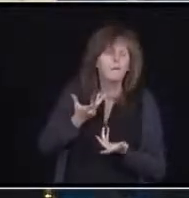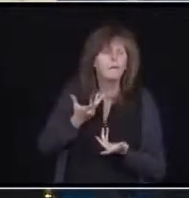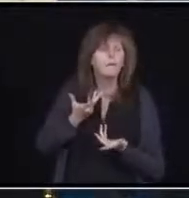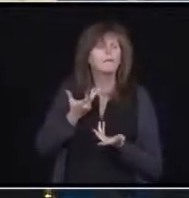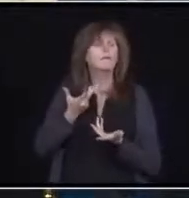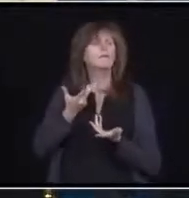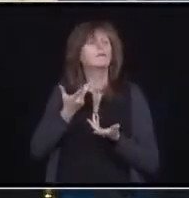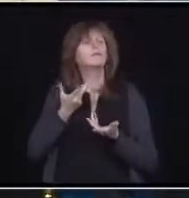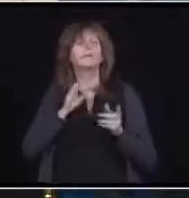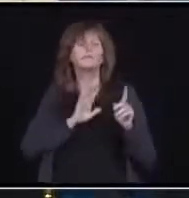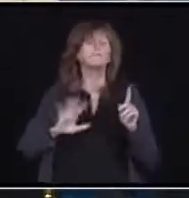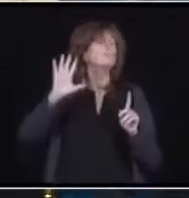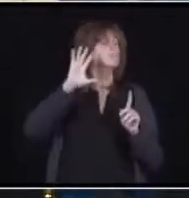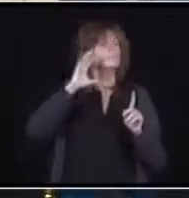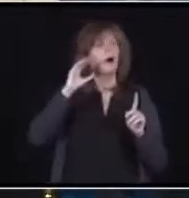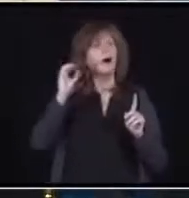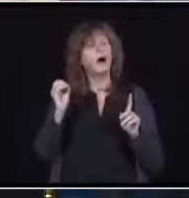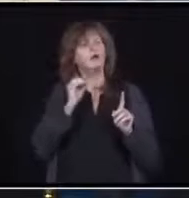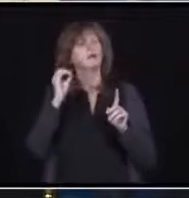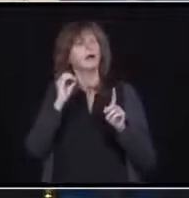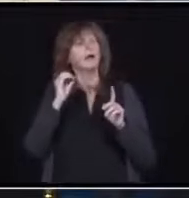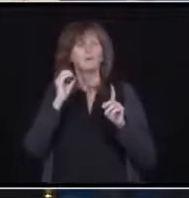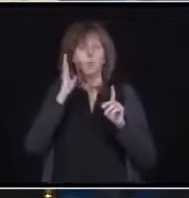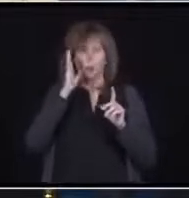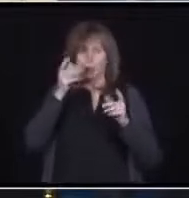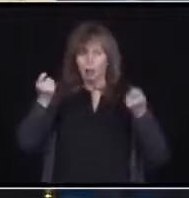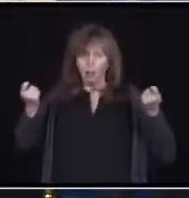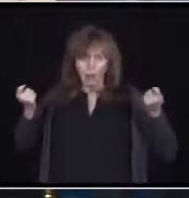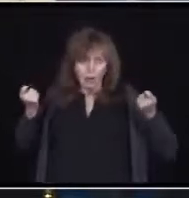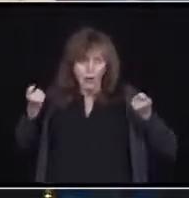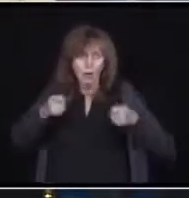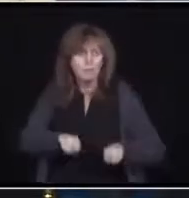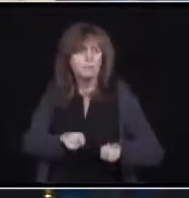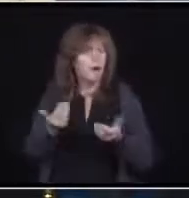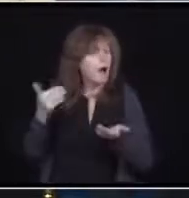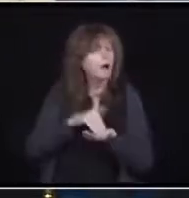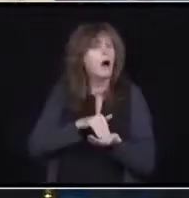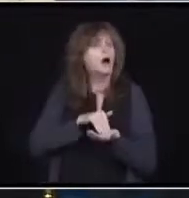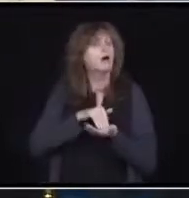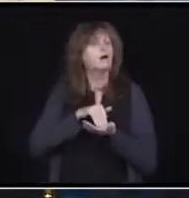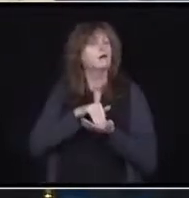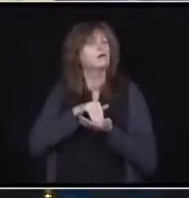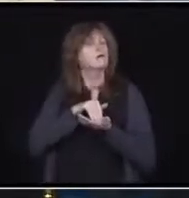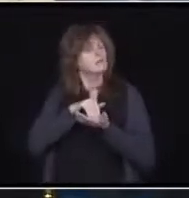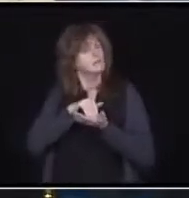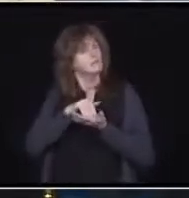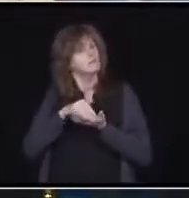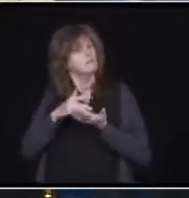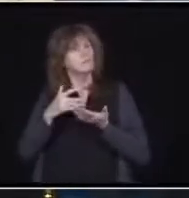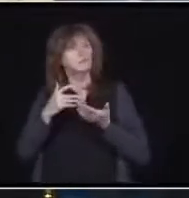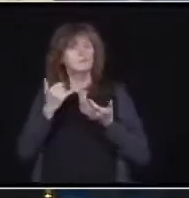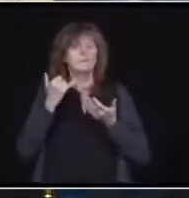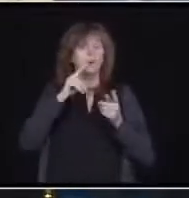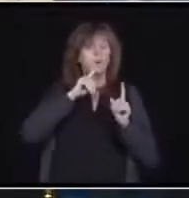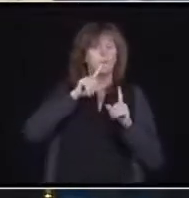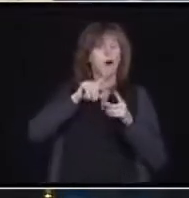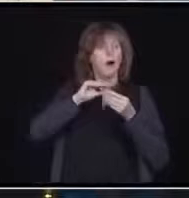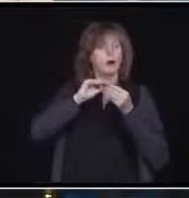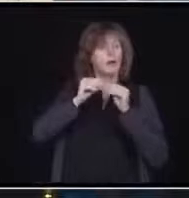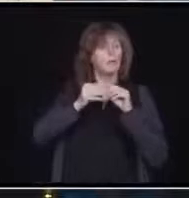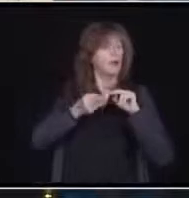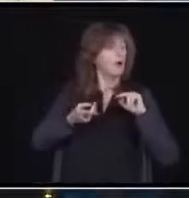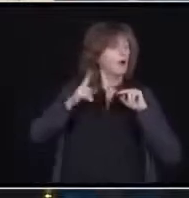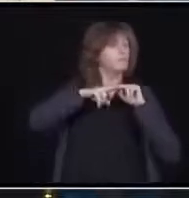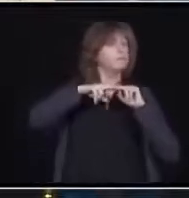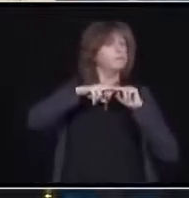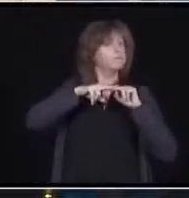response to the case surges, are there specific metrics that you can name that your government is looking